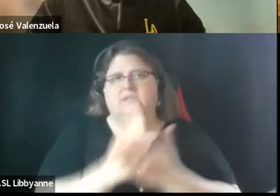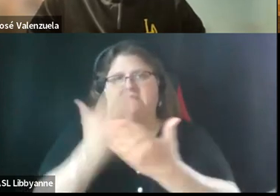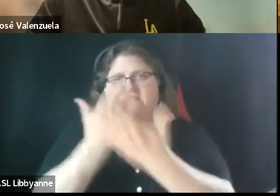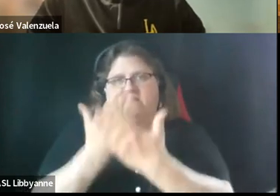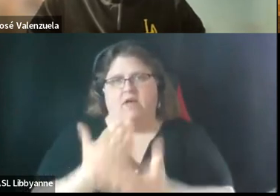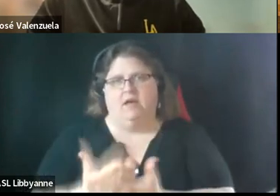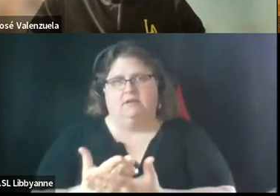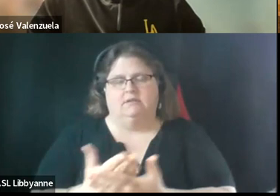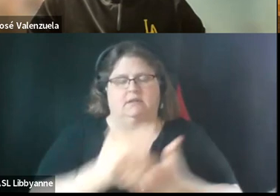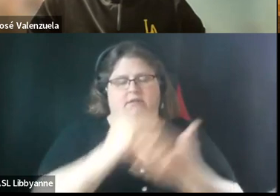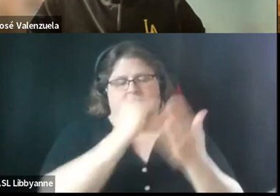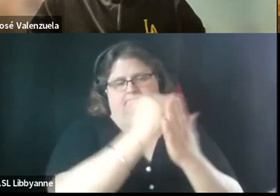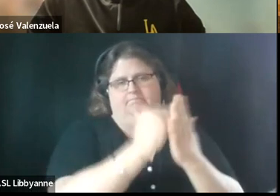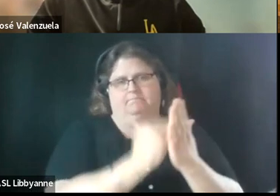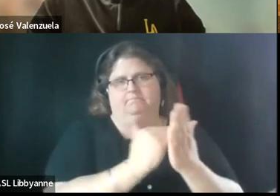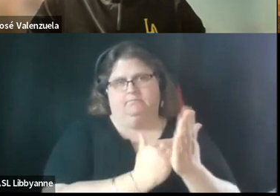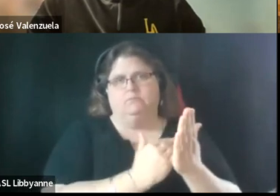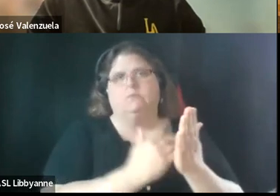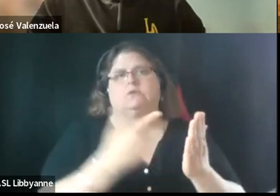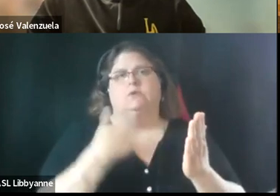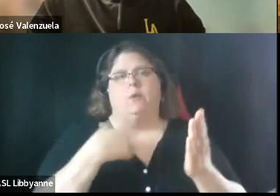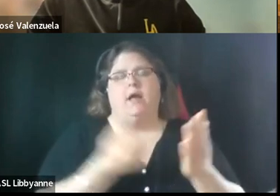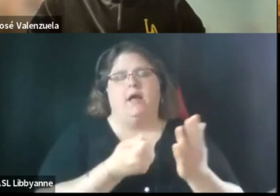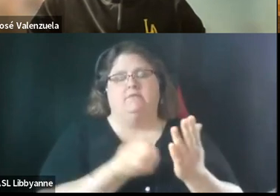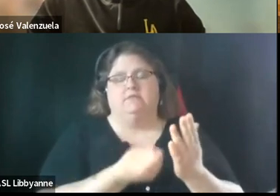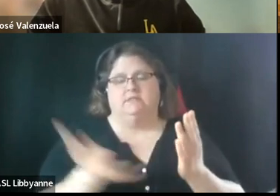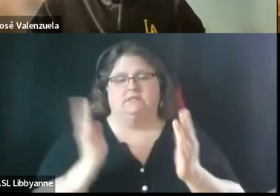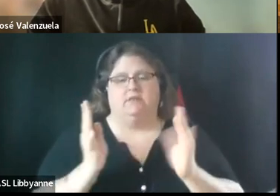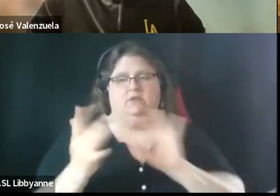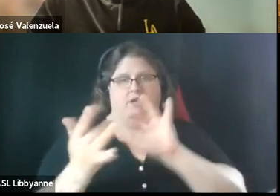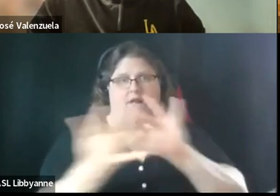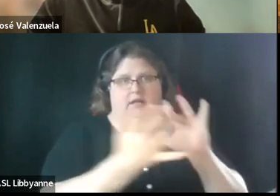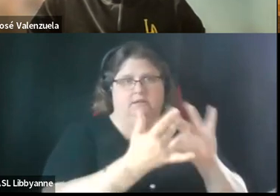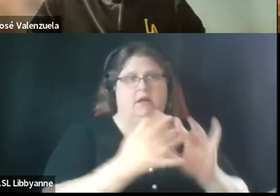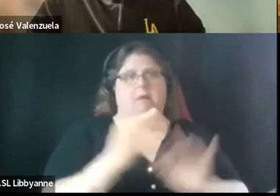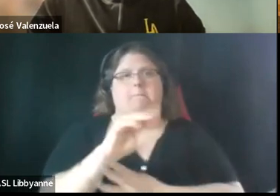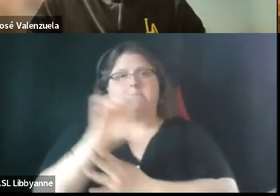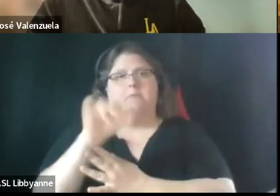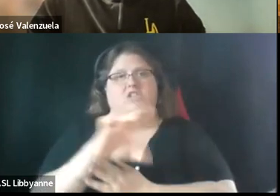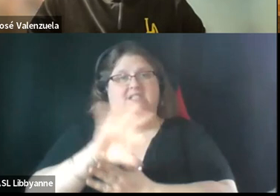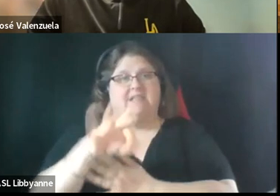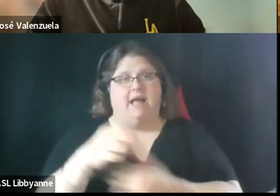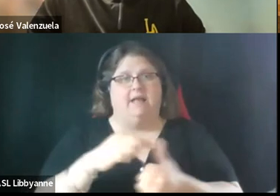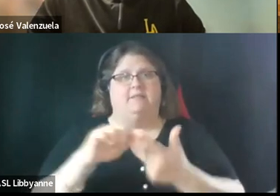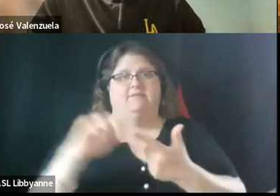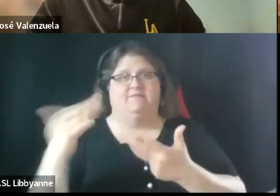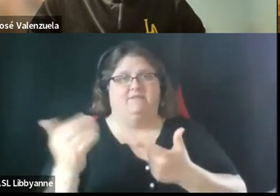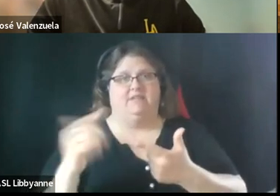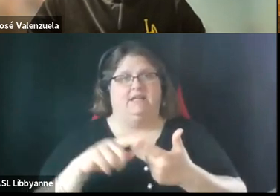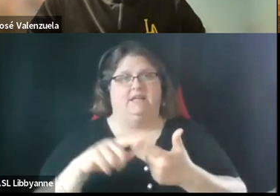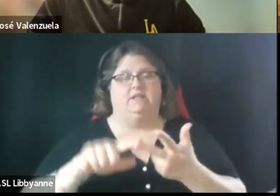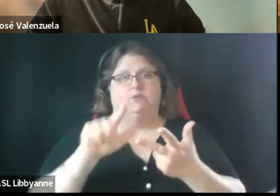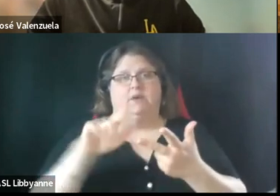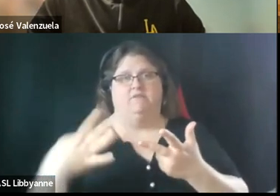have held um remote sessions on march 9th the 15th and the 24th and we had more than